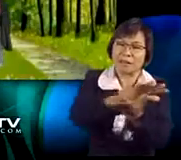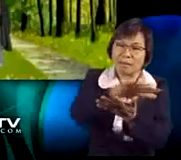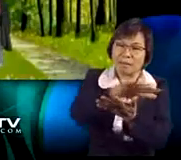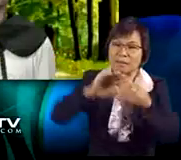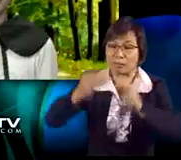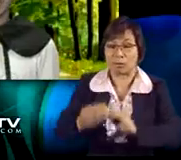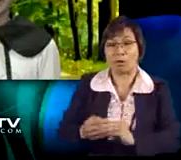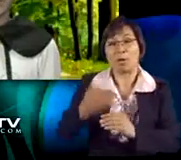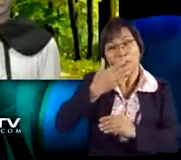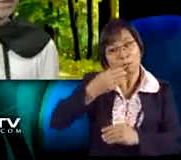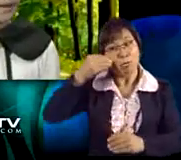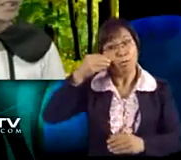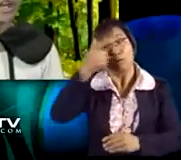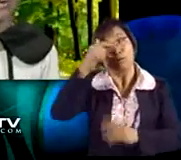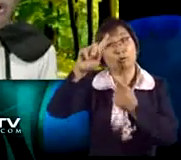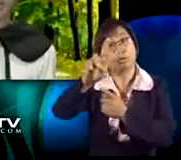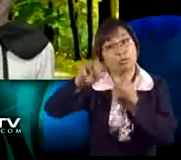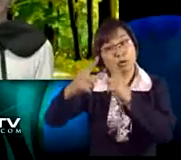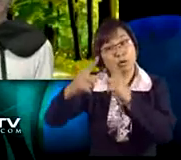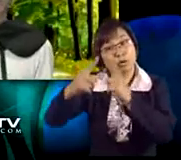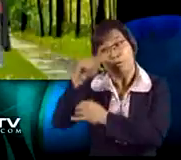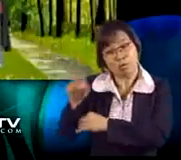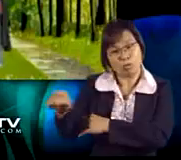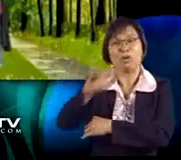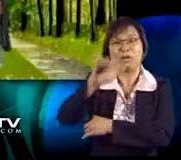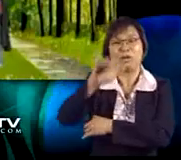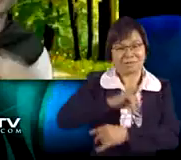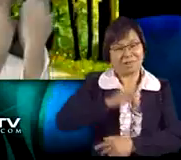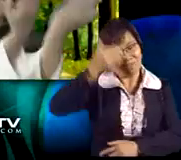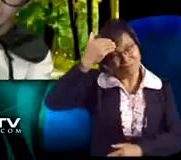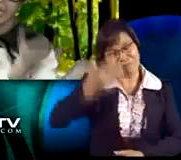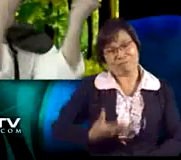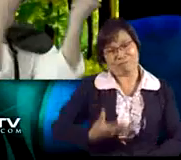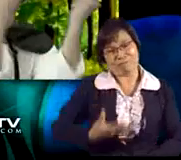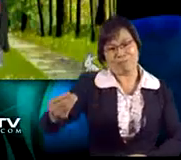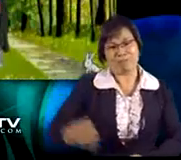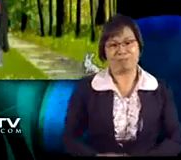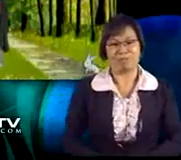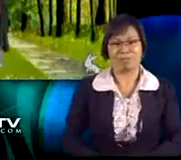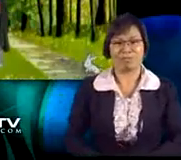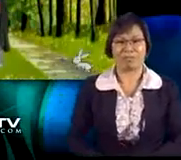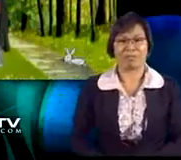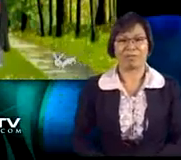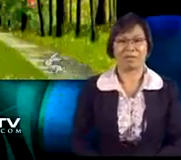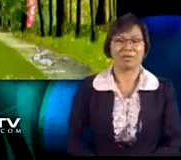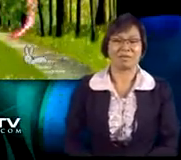numbers. You're welcome. You better get home now. Your two friends are waiting for you. Yes, I know!